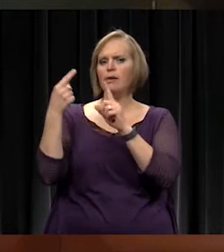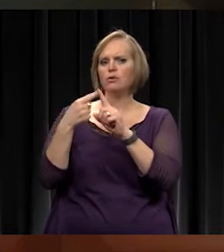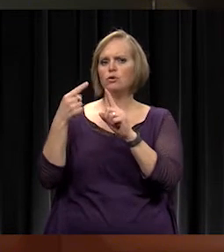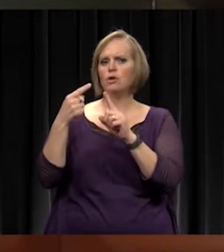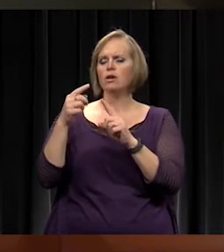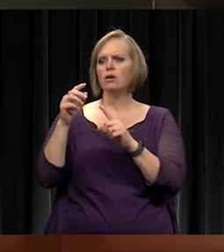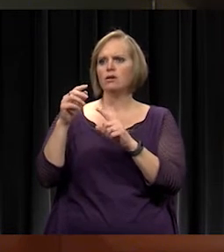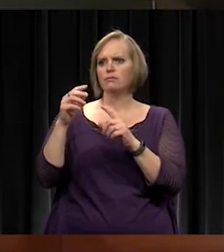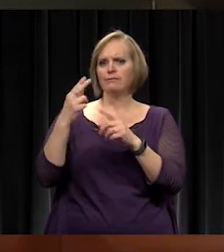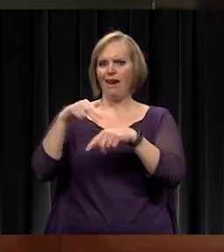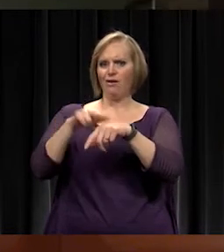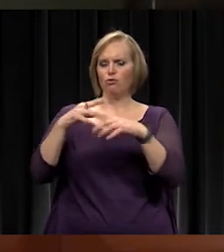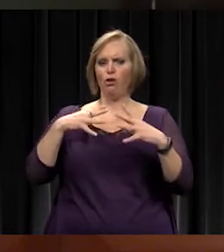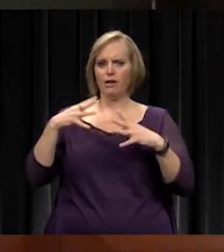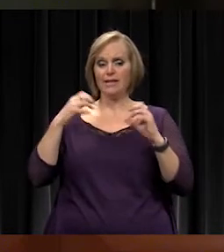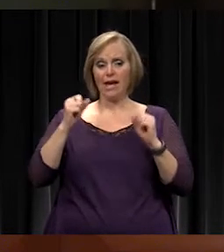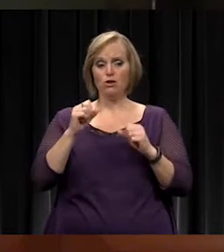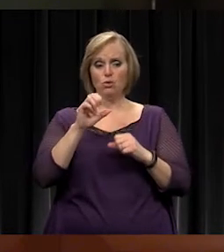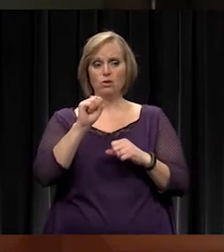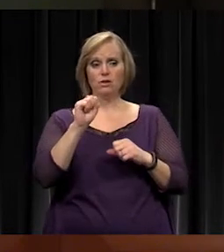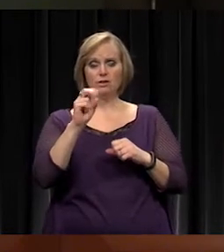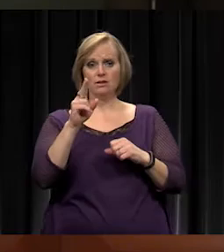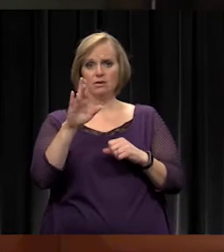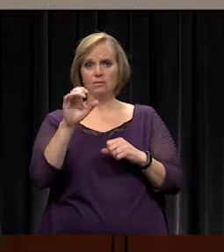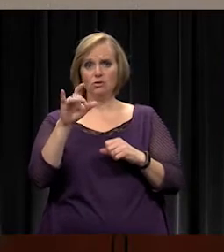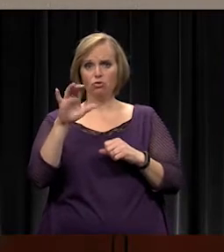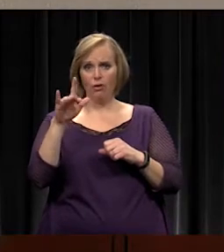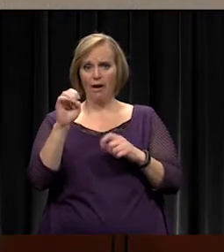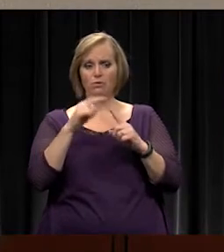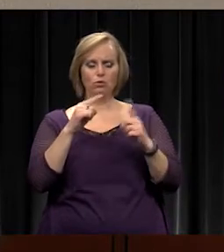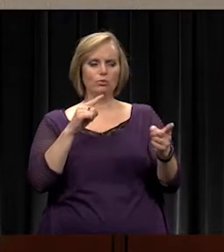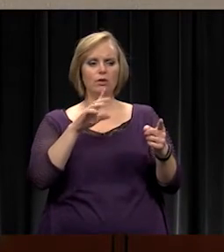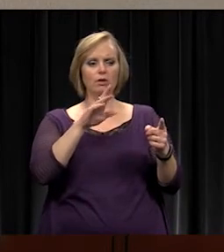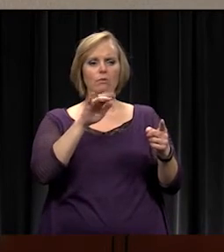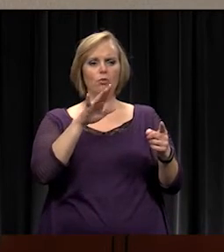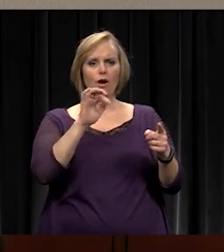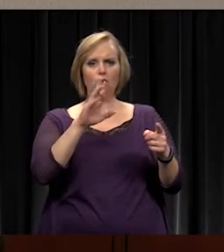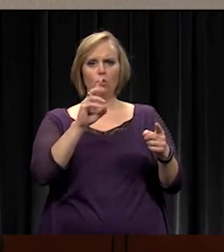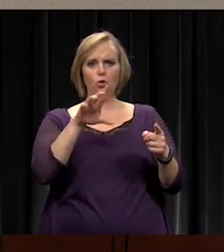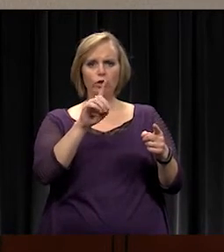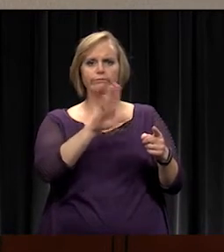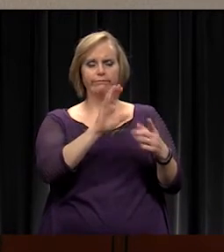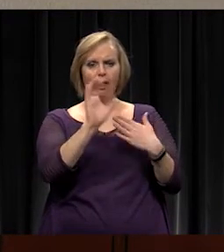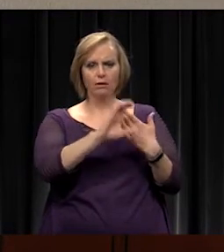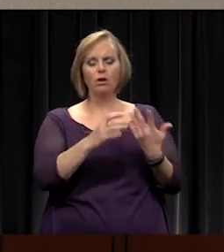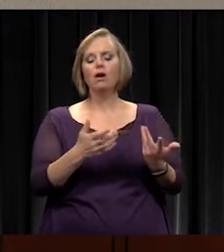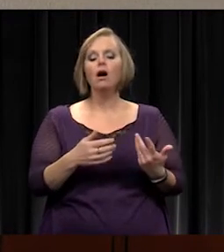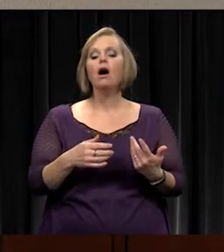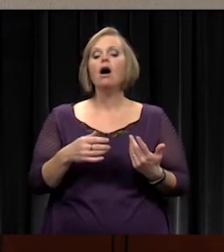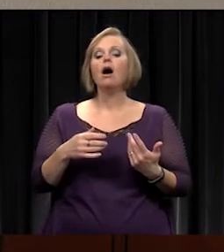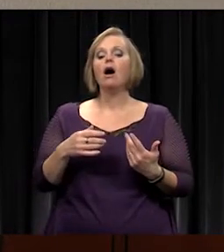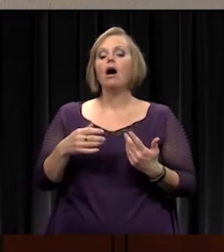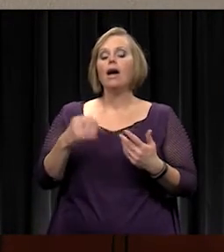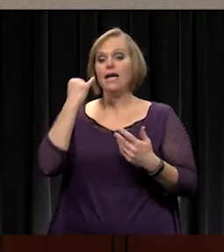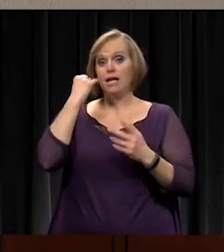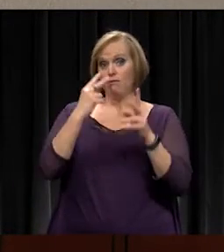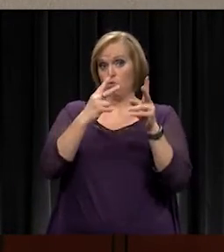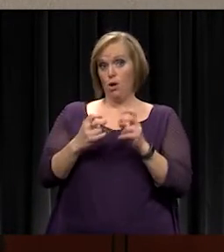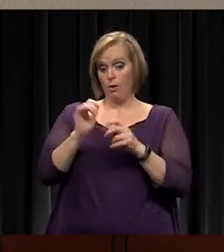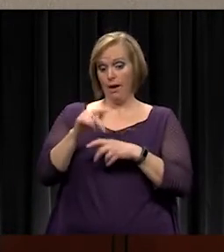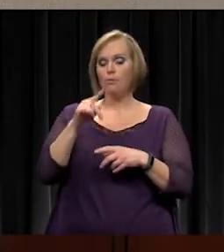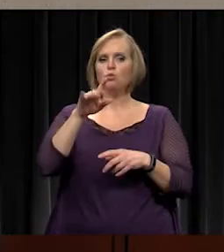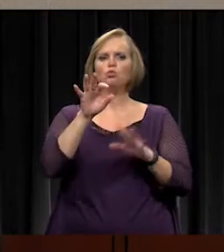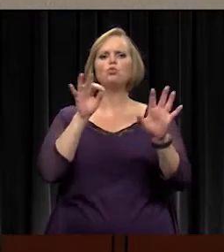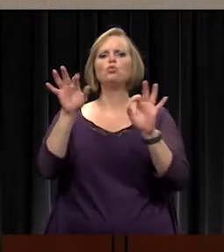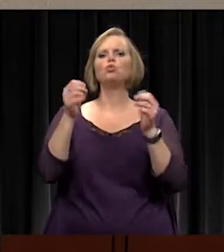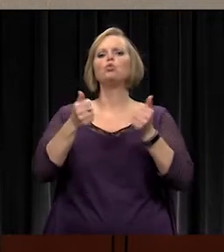calendar? Yes. So as a parent, if you download the app to your phone, you would choose the schools that you would like to follow. Okay. So if